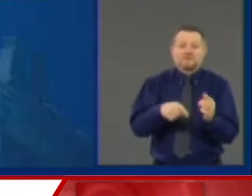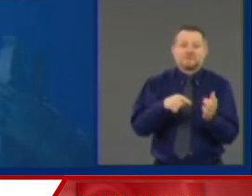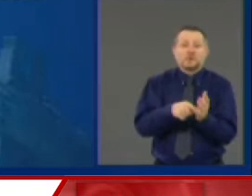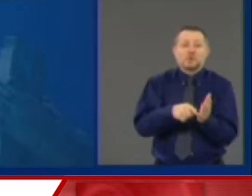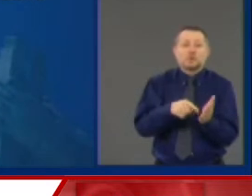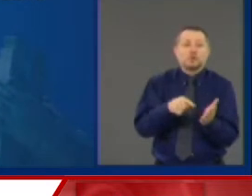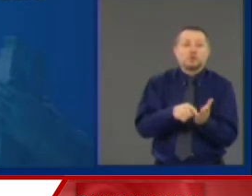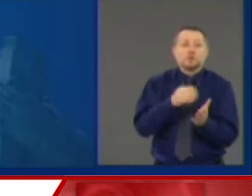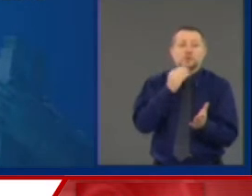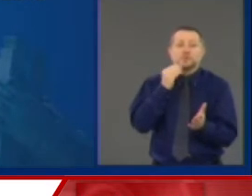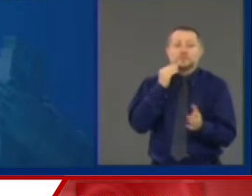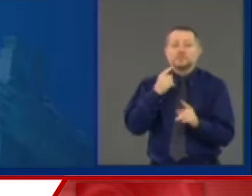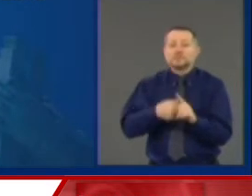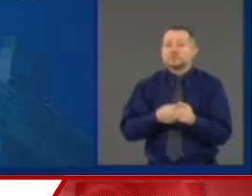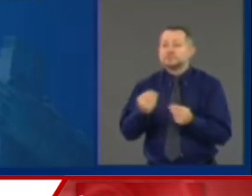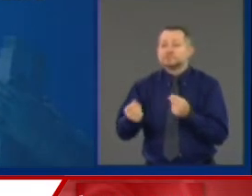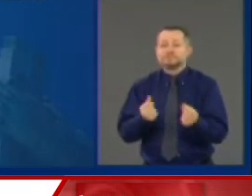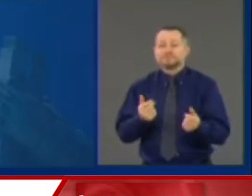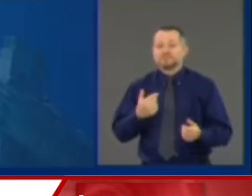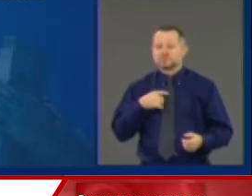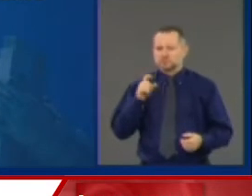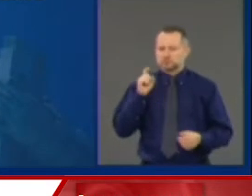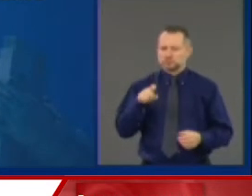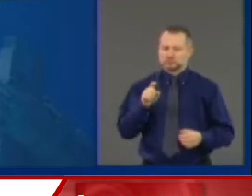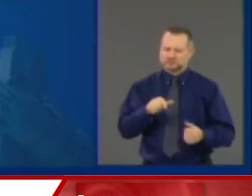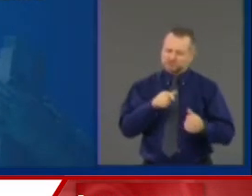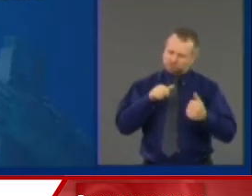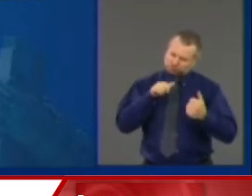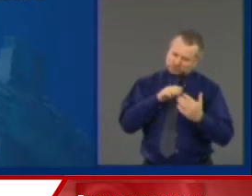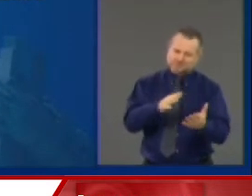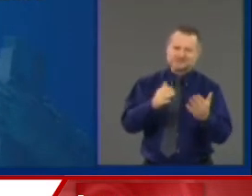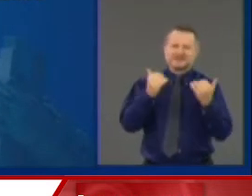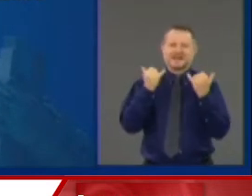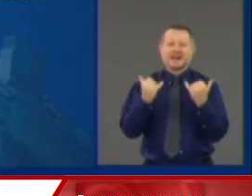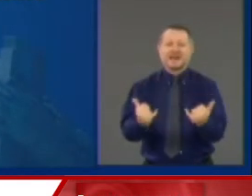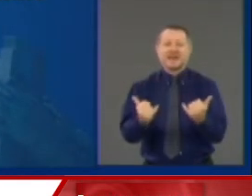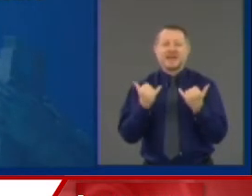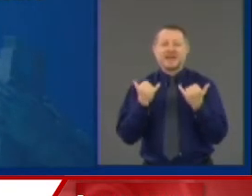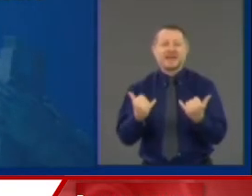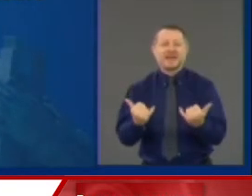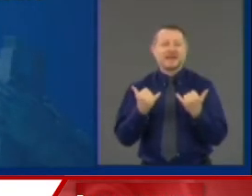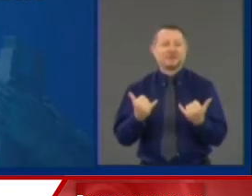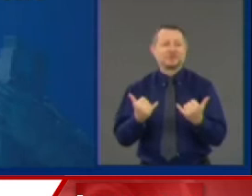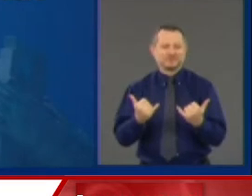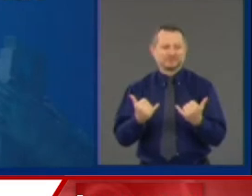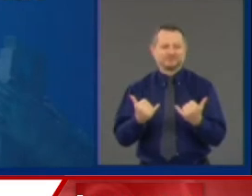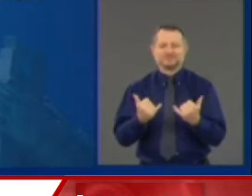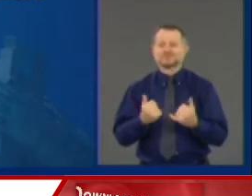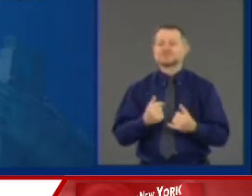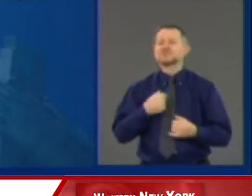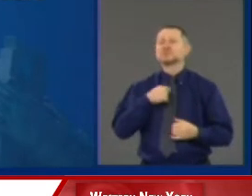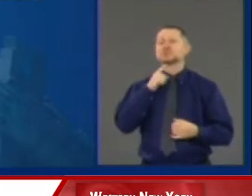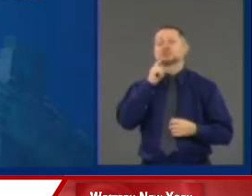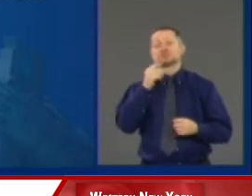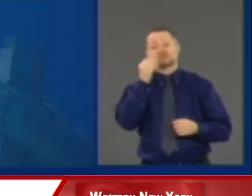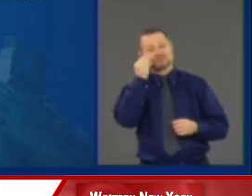That's what we should be addressing in this moment. And we should be saying to our federal officials,